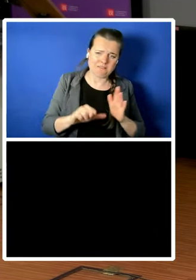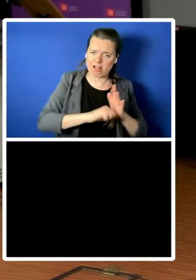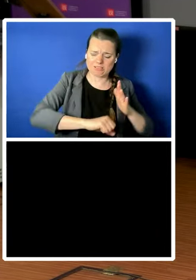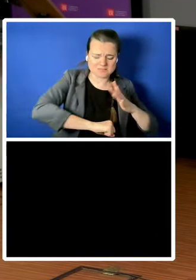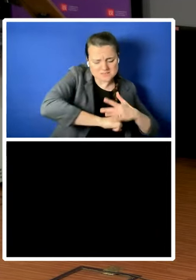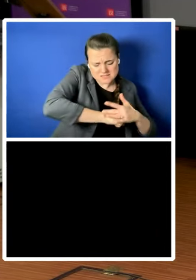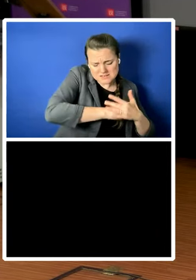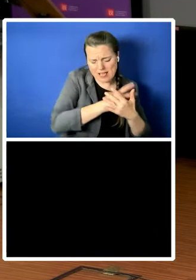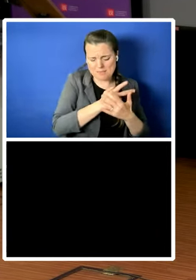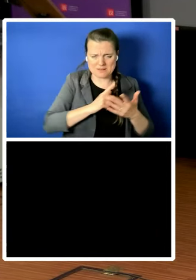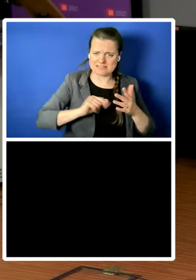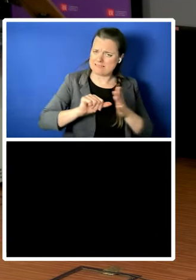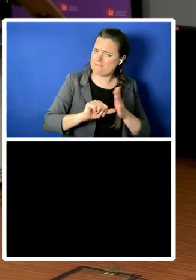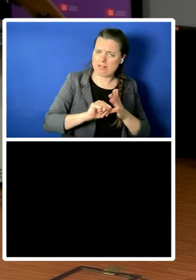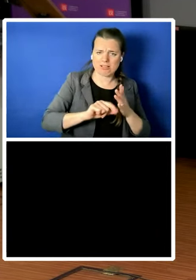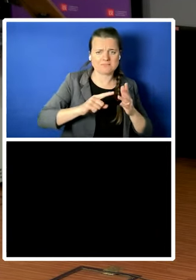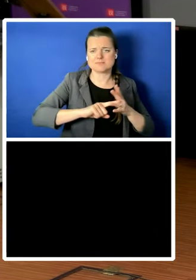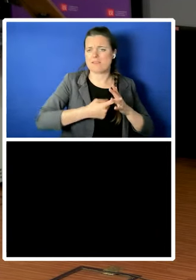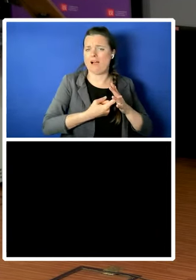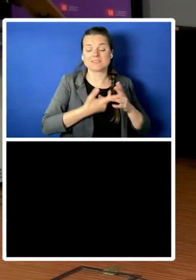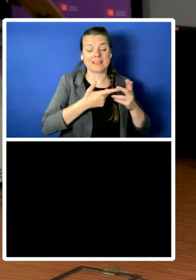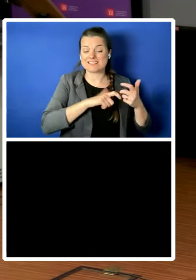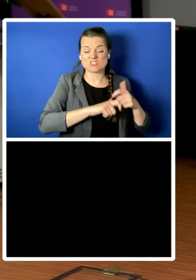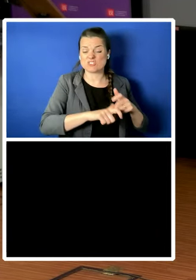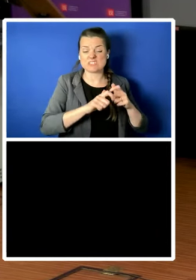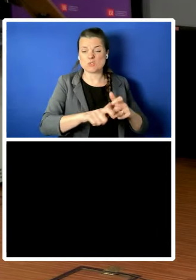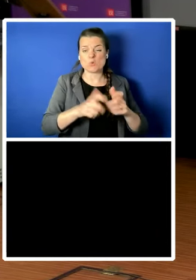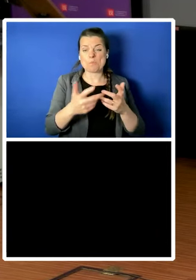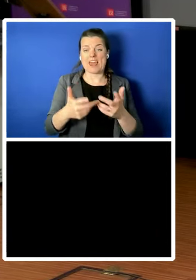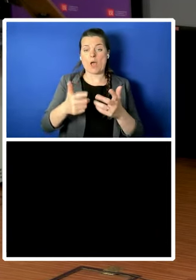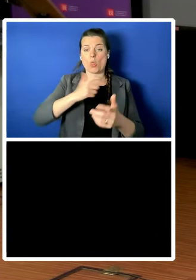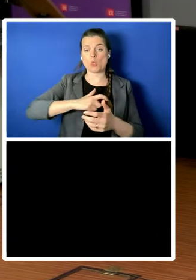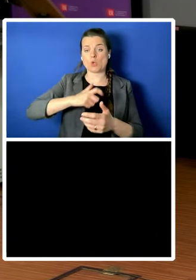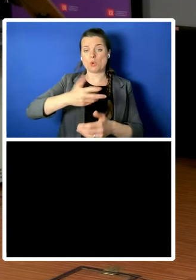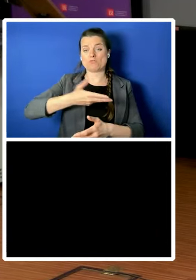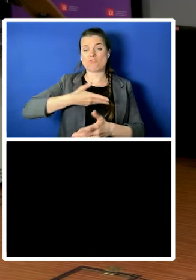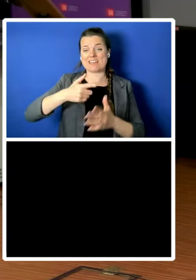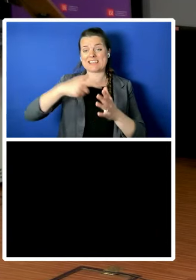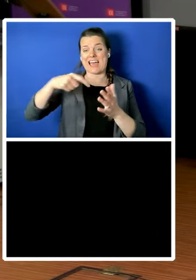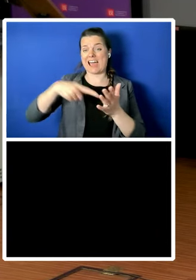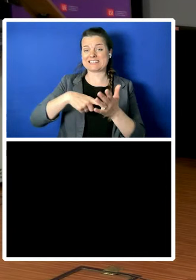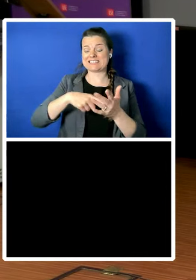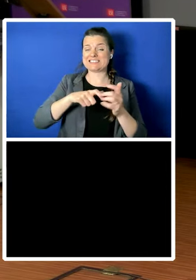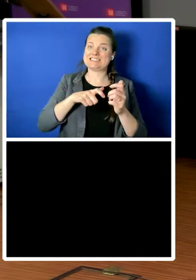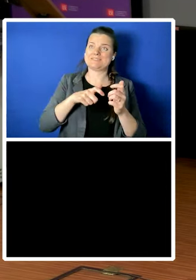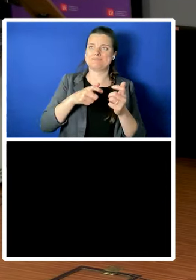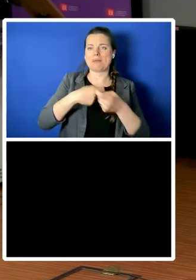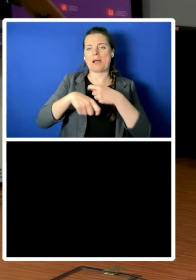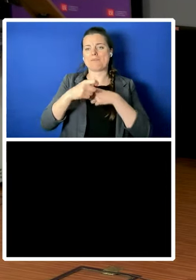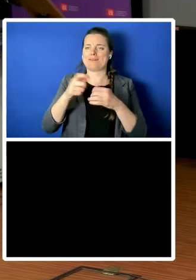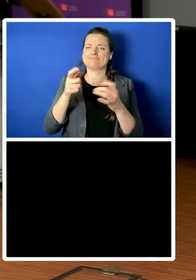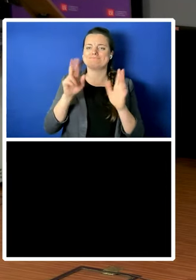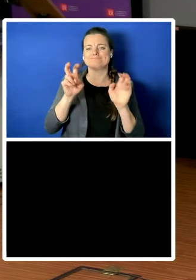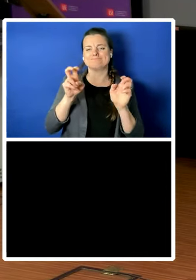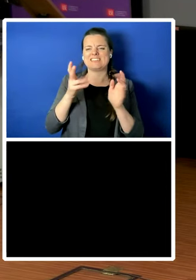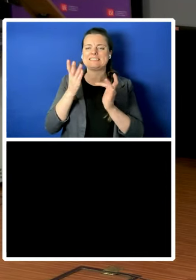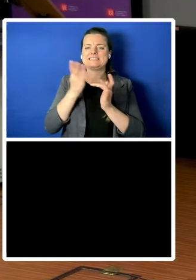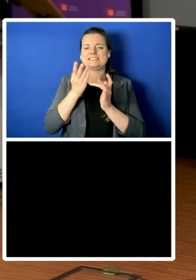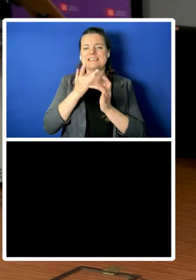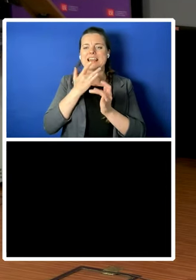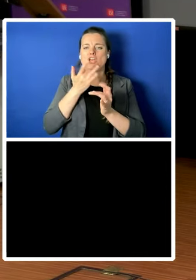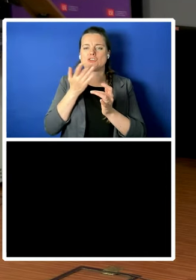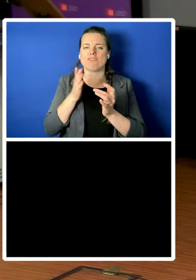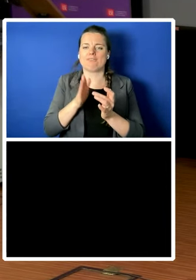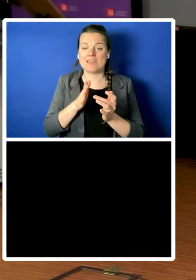it's and it's continued and now you know the human rights act is is is in young adulthood and it's now it's not just about